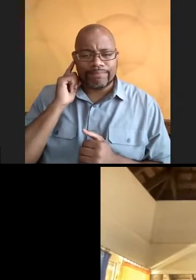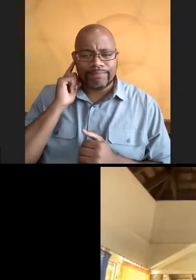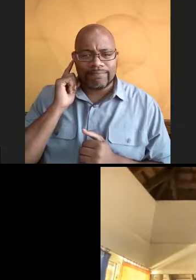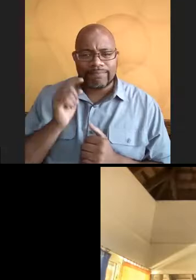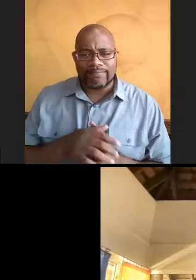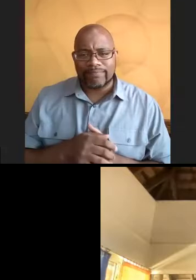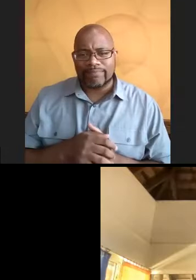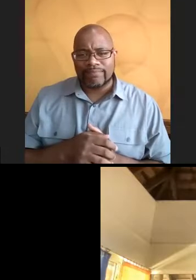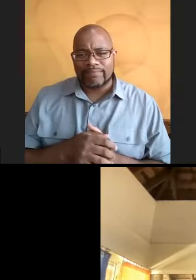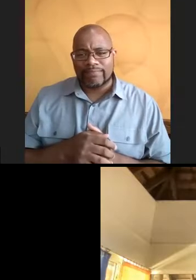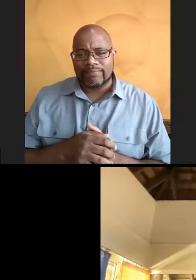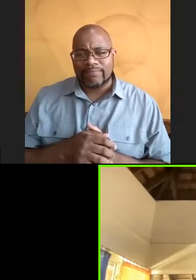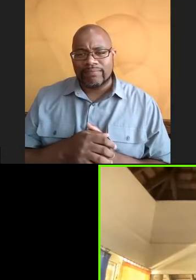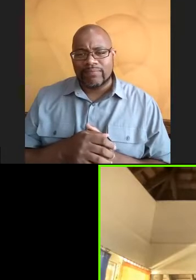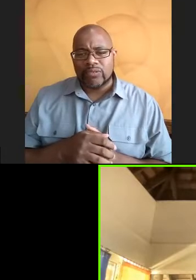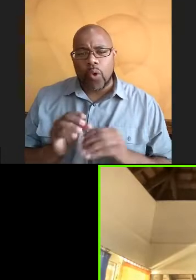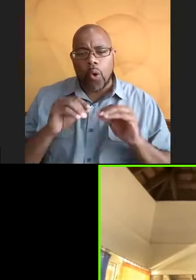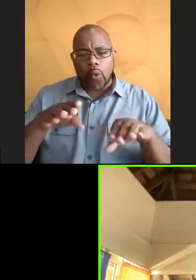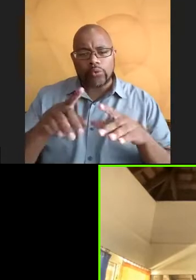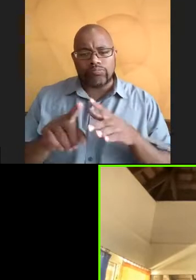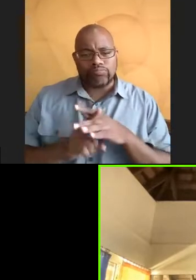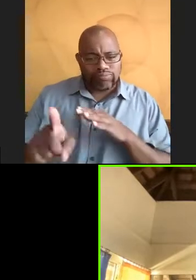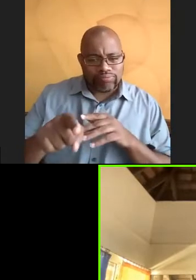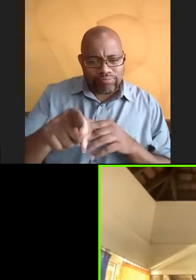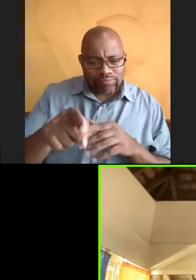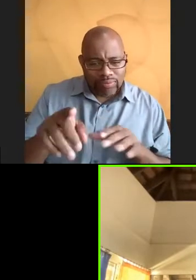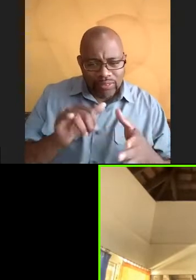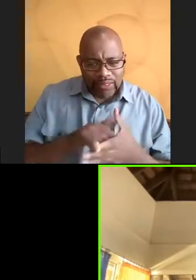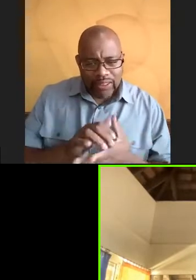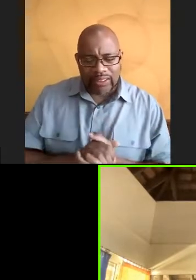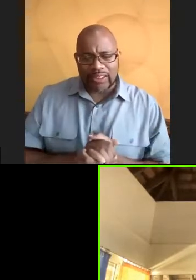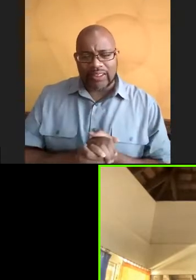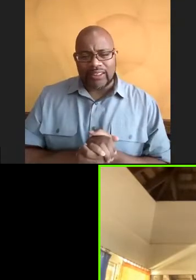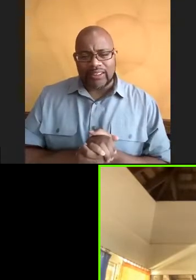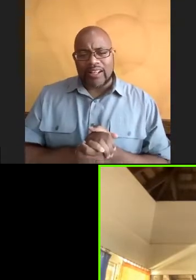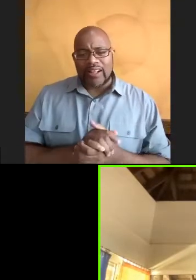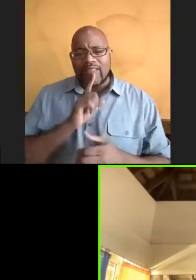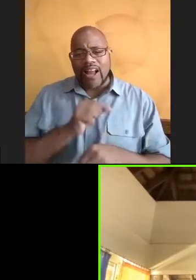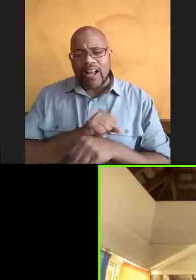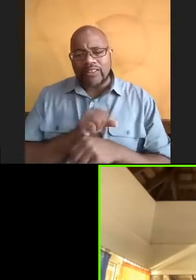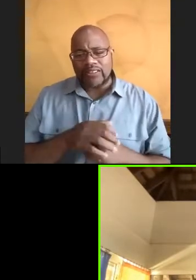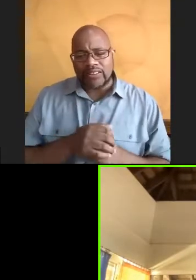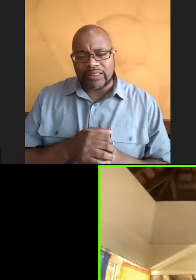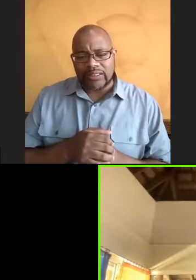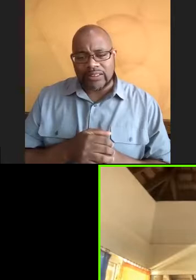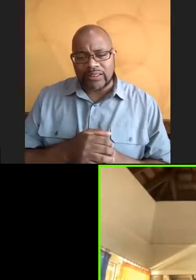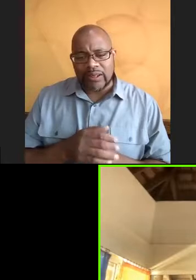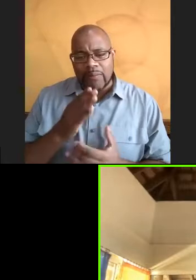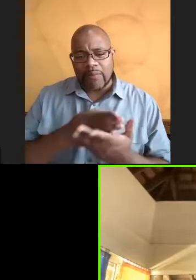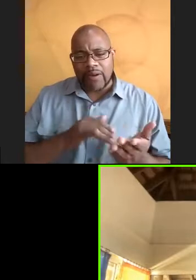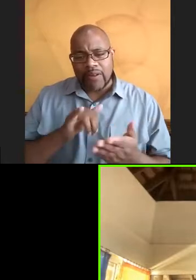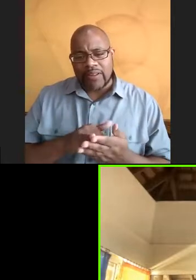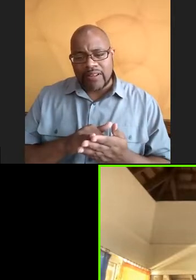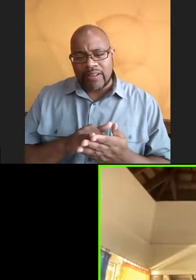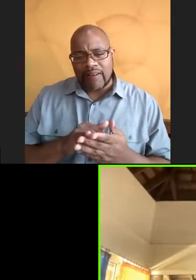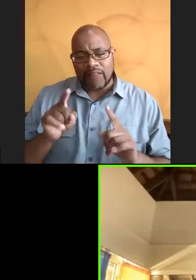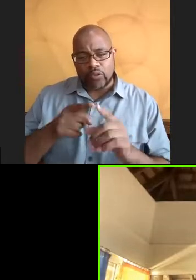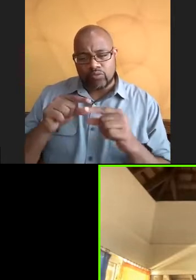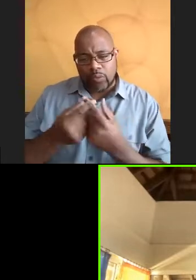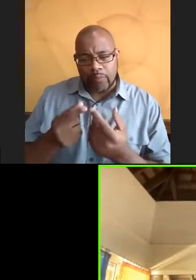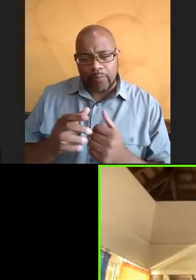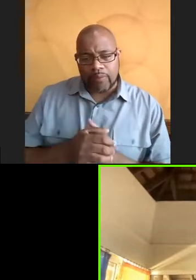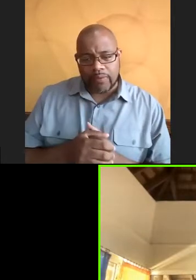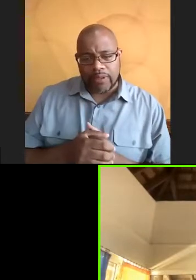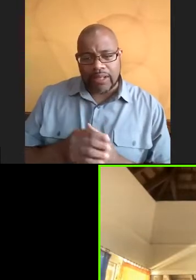excursion. Did I get that right? Yeah. Yeah. So I was actually part of their first inaugural Young Explorers